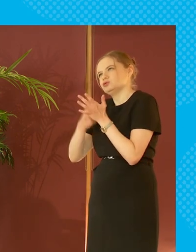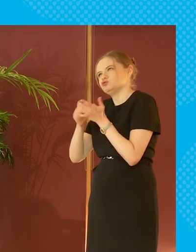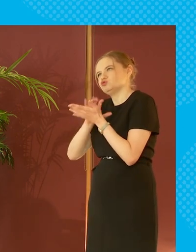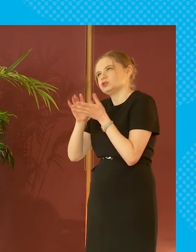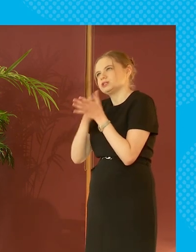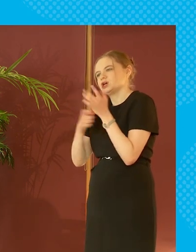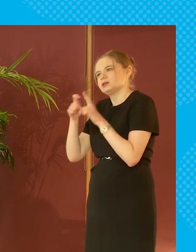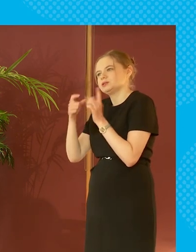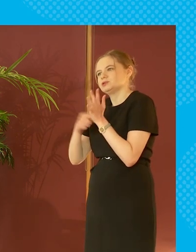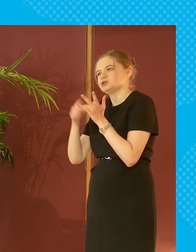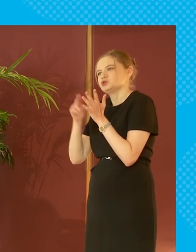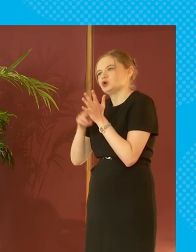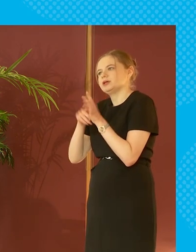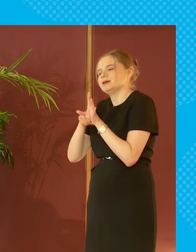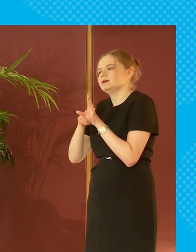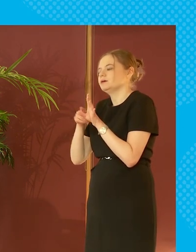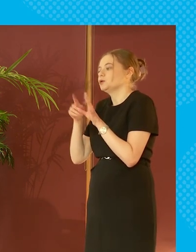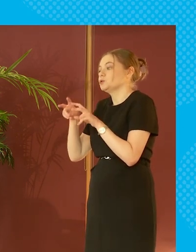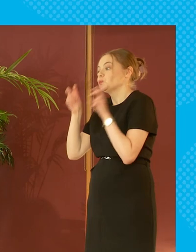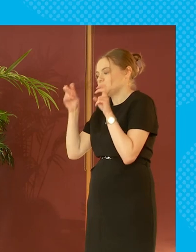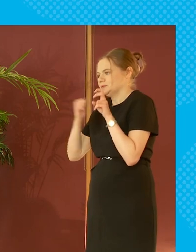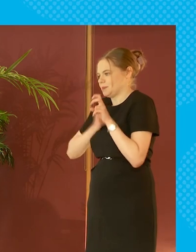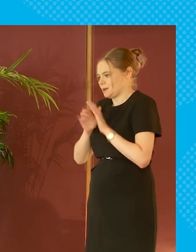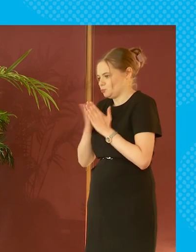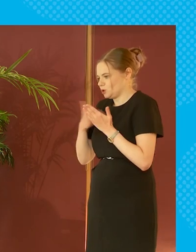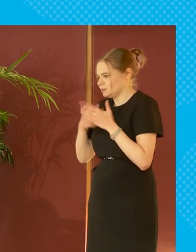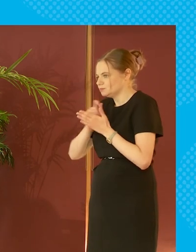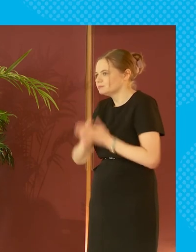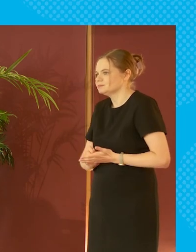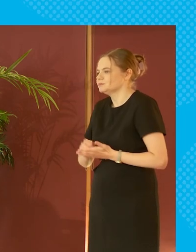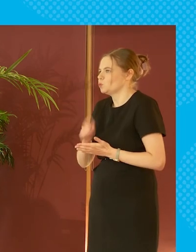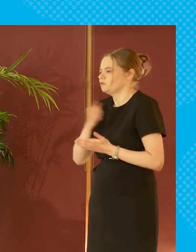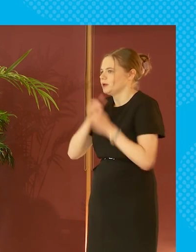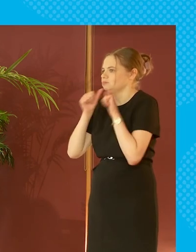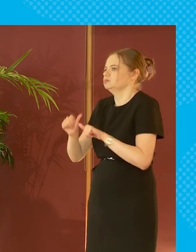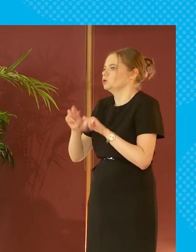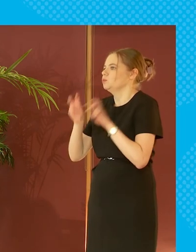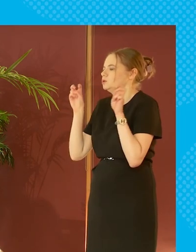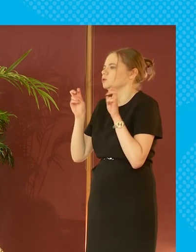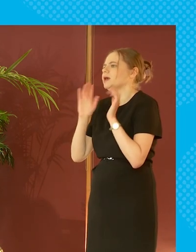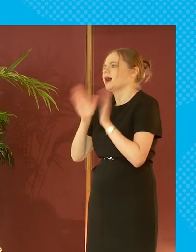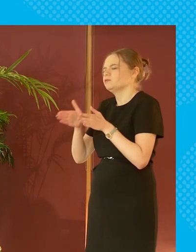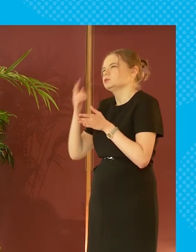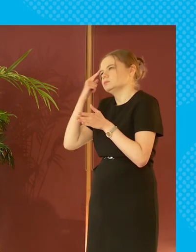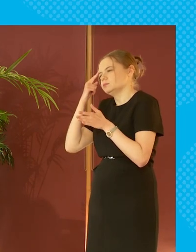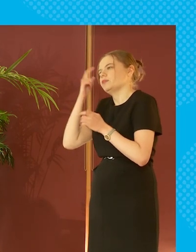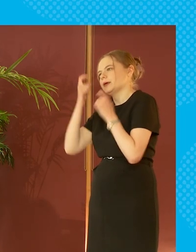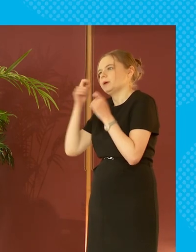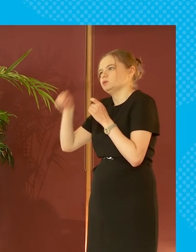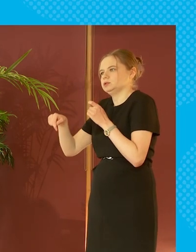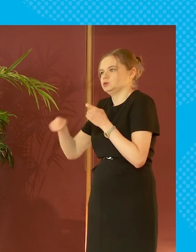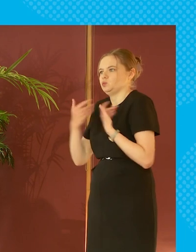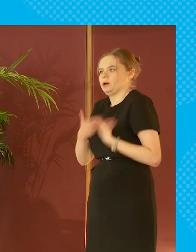tony quote in my the book i wrote actually so it's one of my favorites too um i think we have to look at